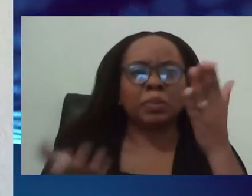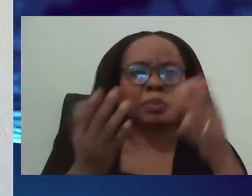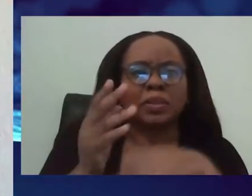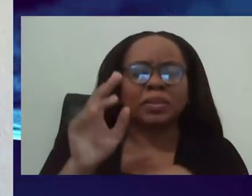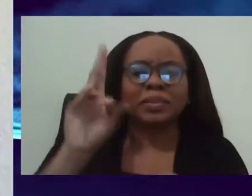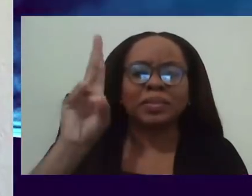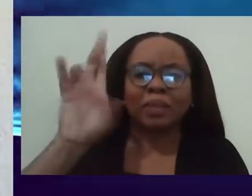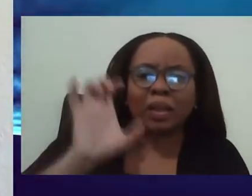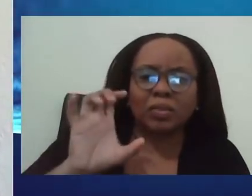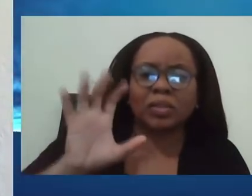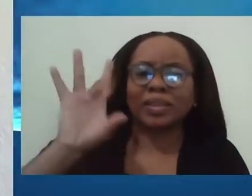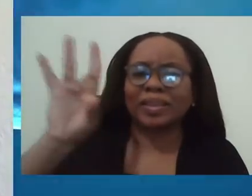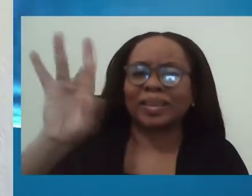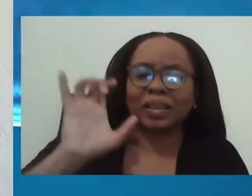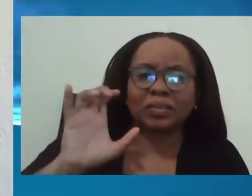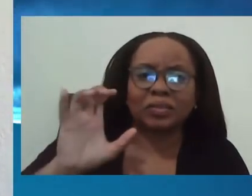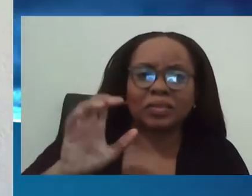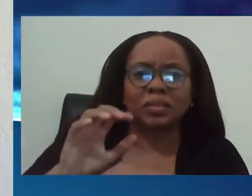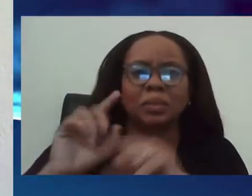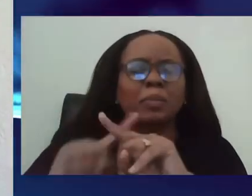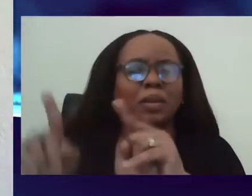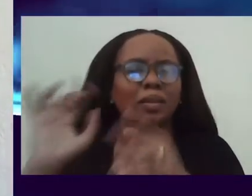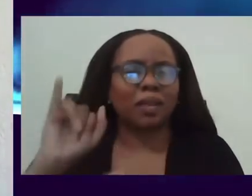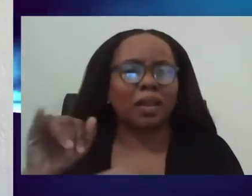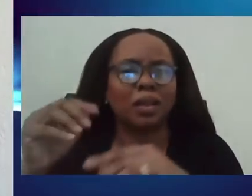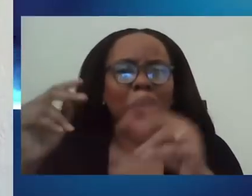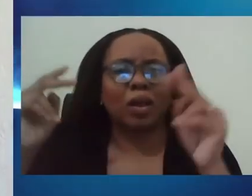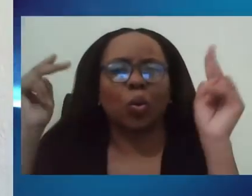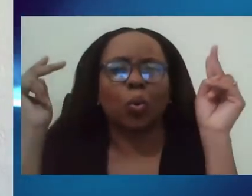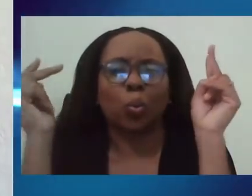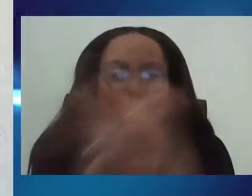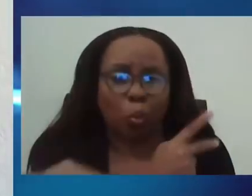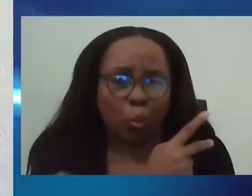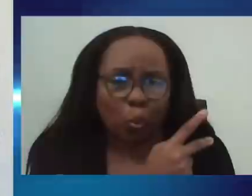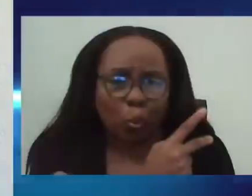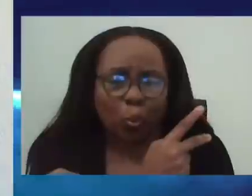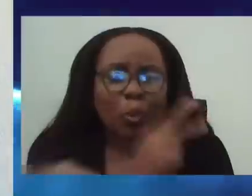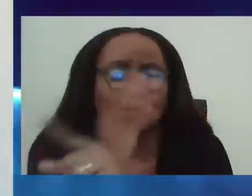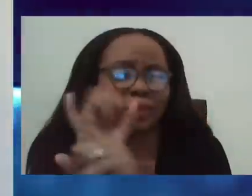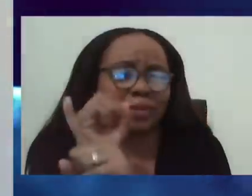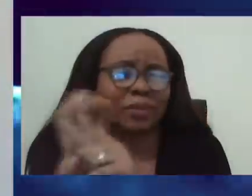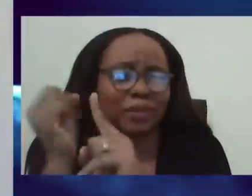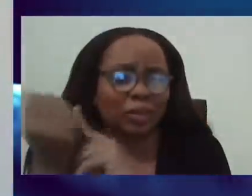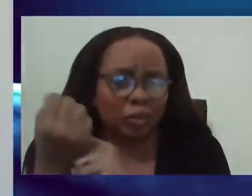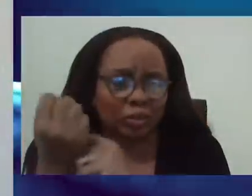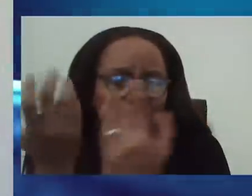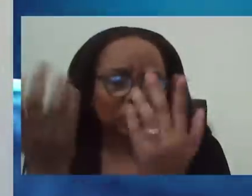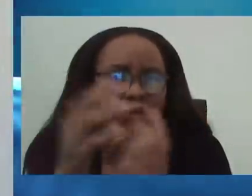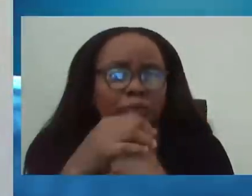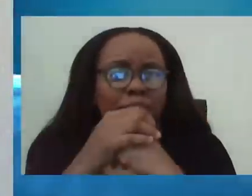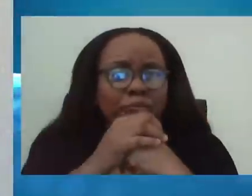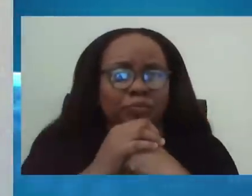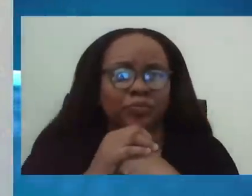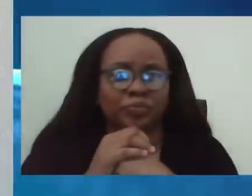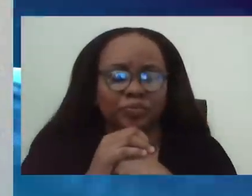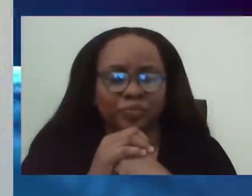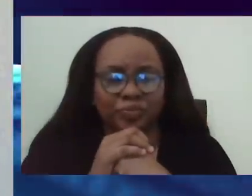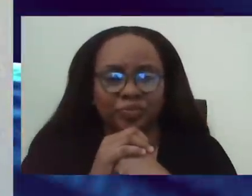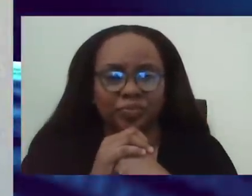hundred. But that's again worst case. And I also want to make the point that worst case is,